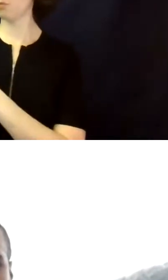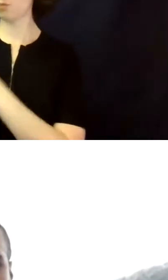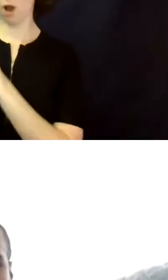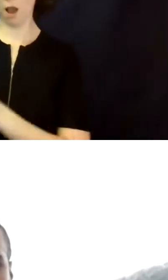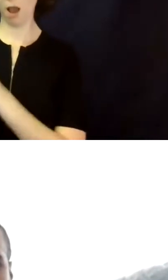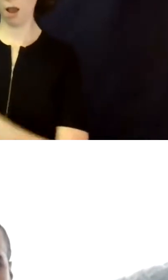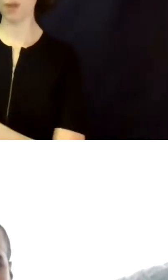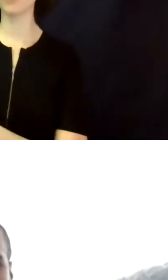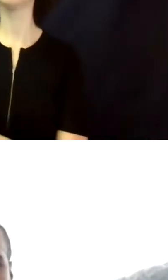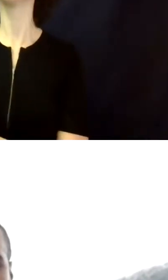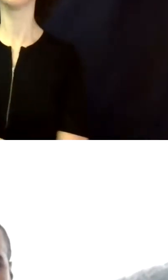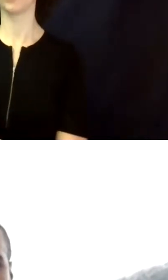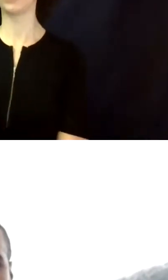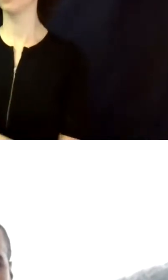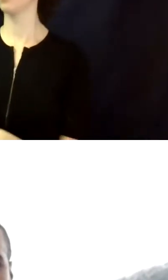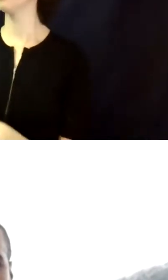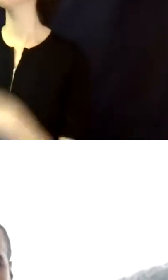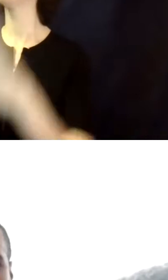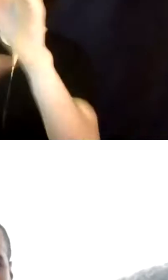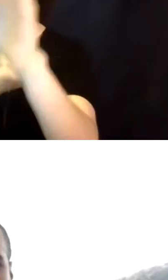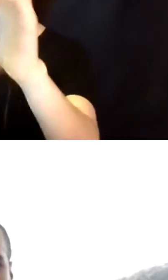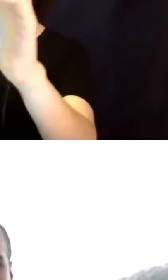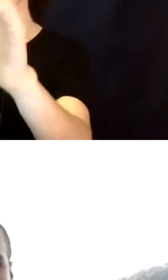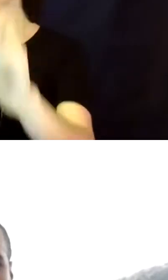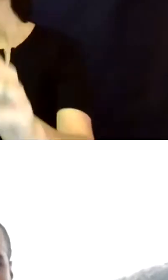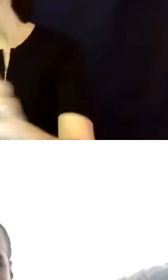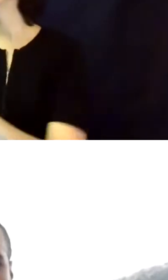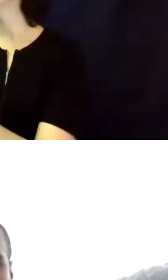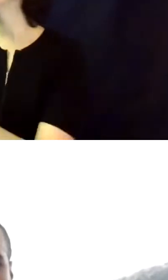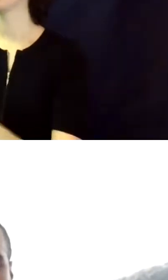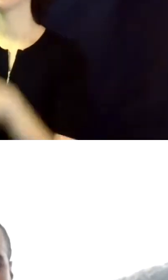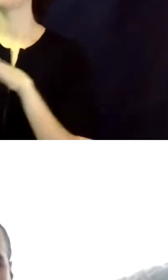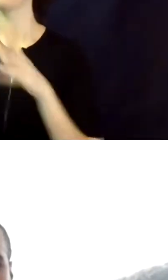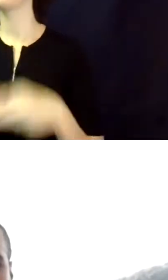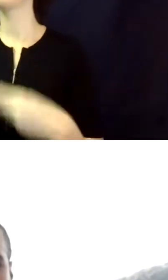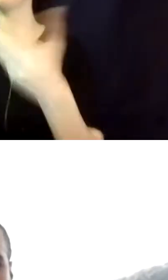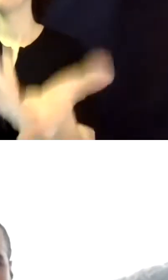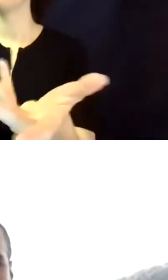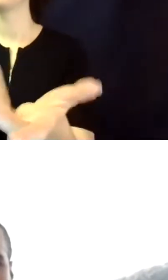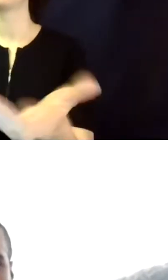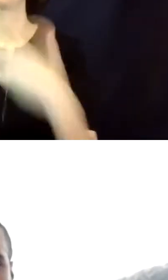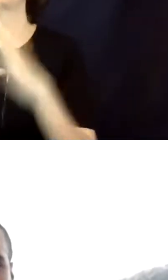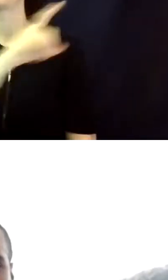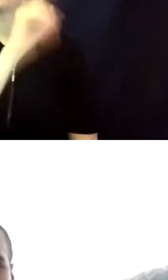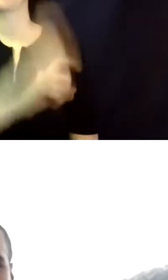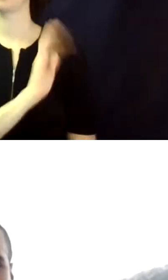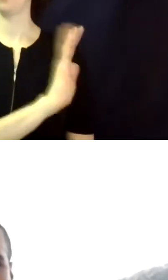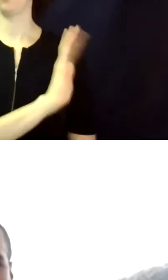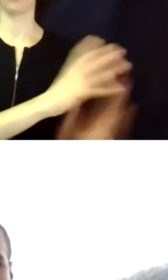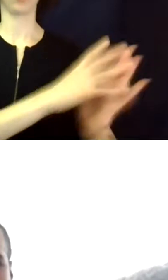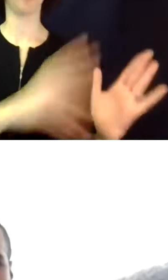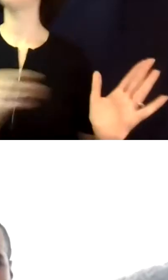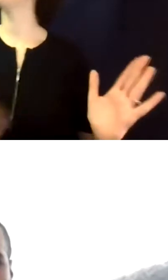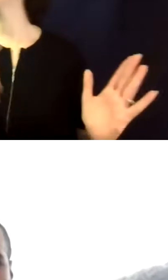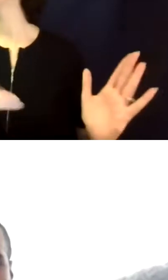provided the legislature and other, um, individuals a copy of what Texas created. But every